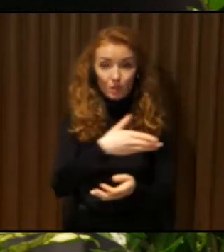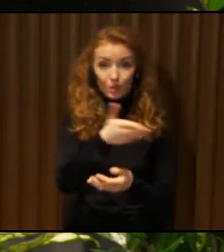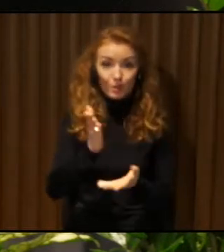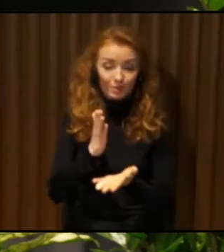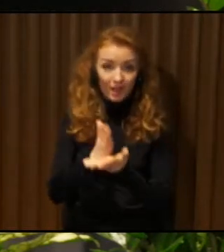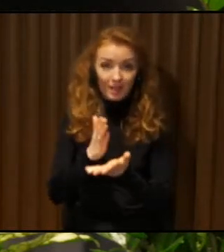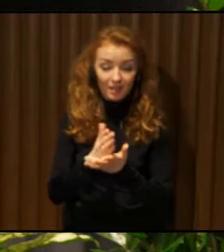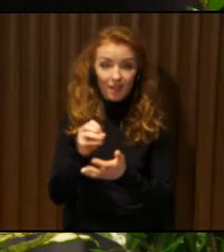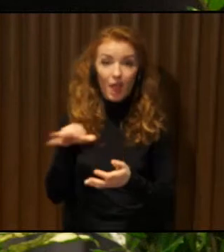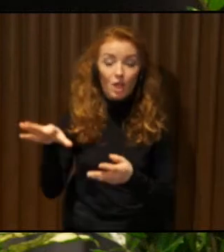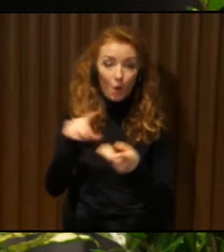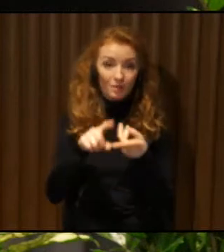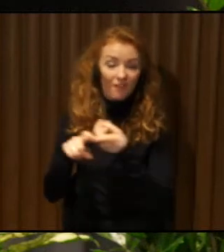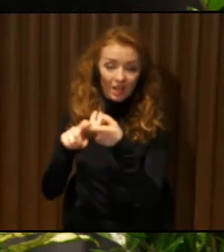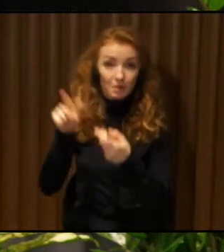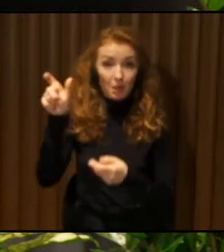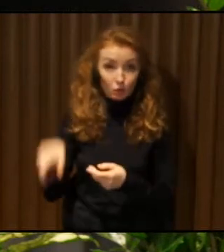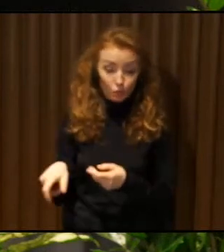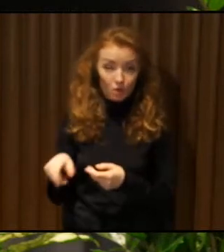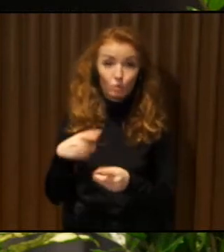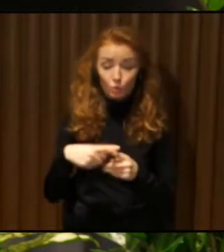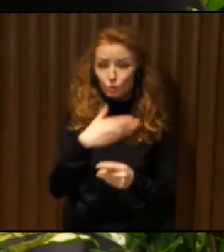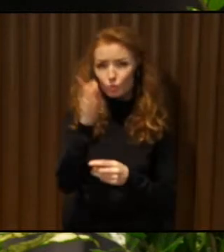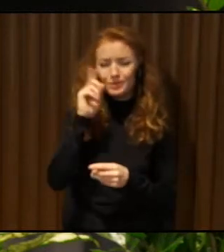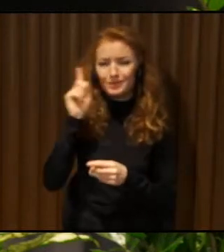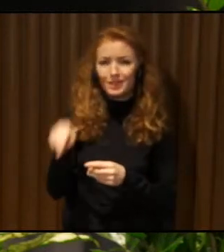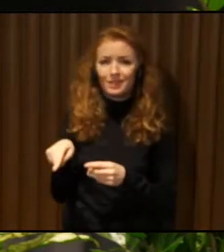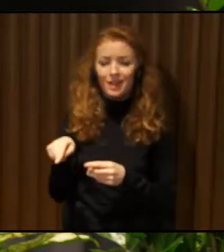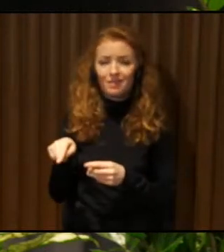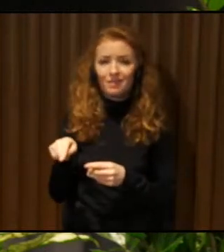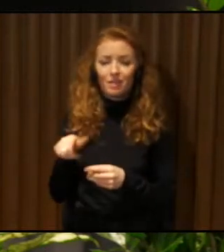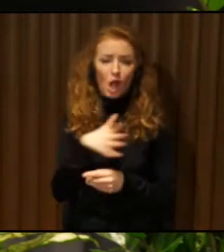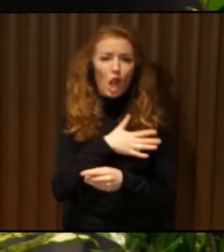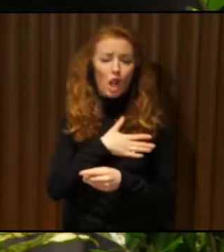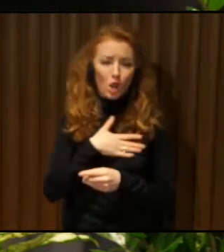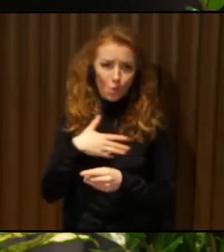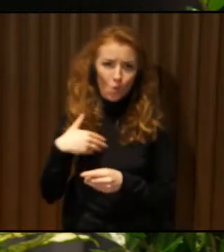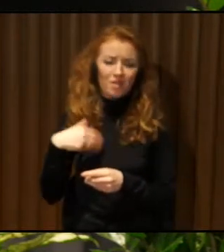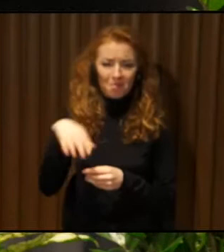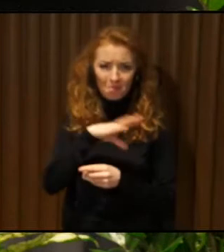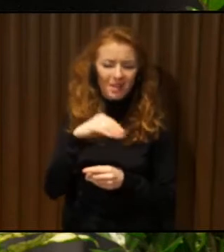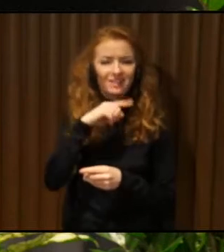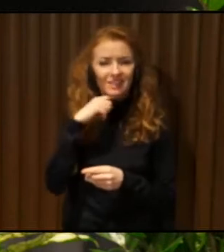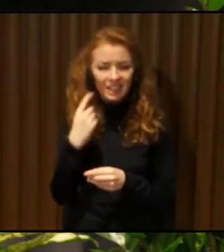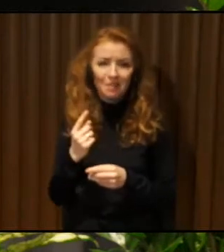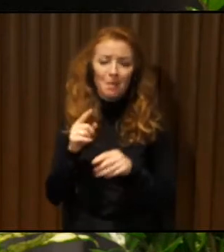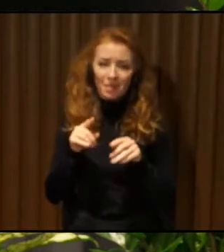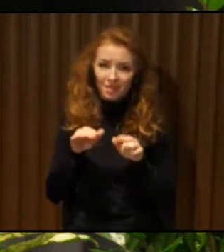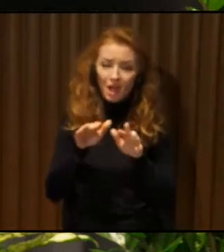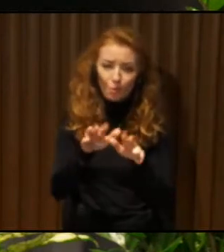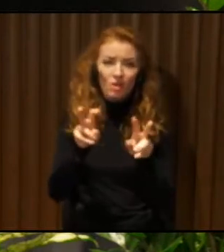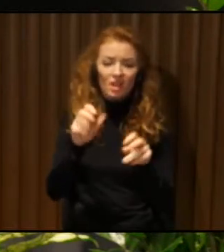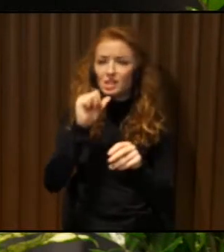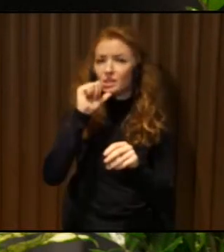and you know how much we want to, in the field of green bio, in the field of